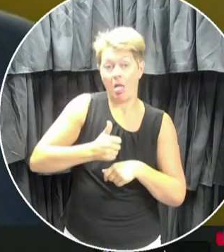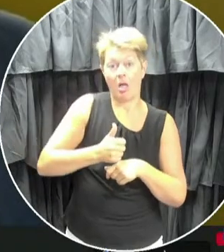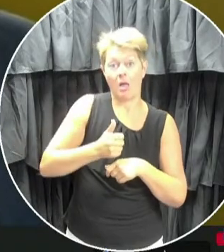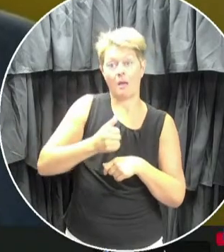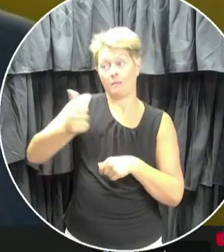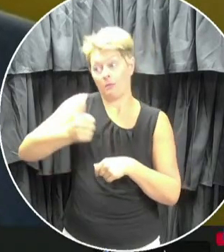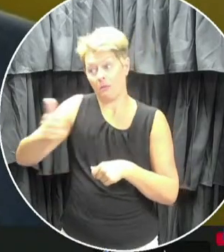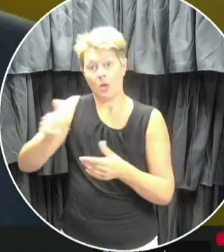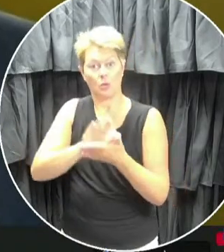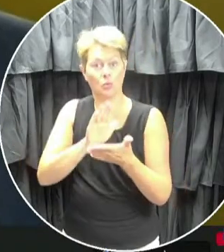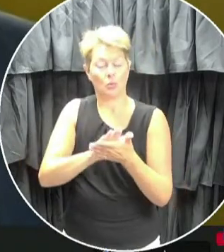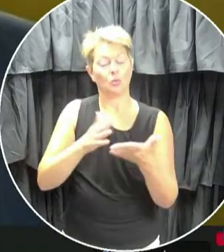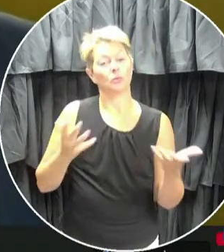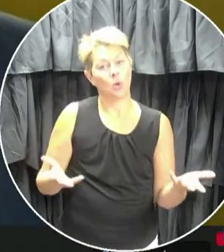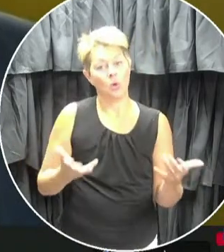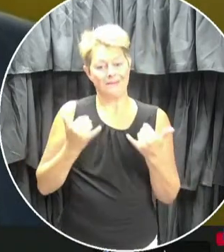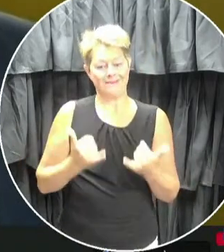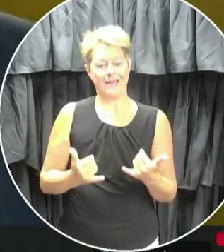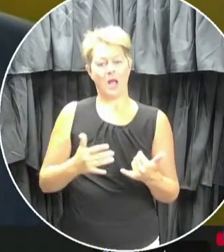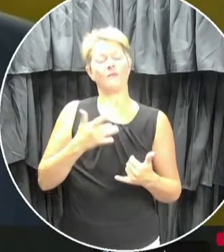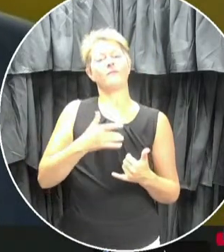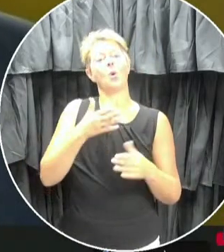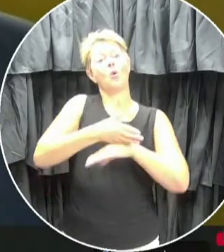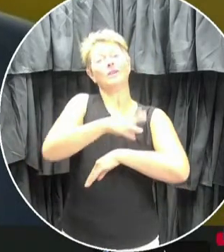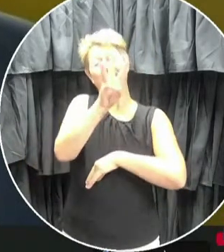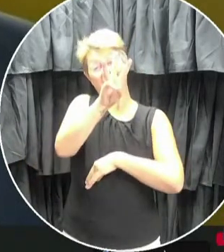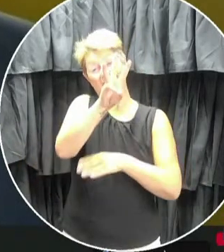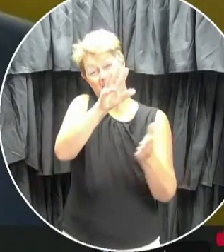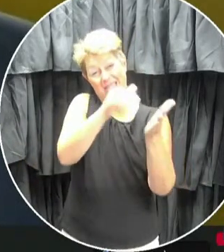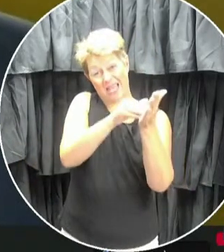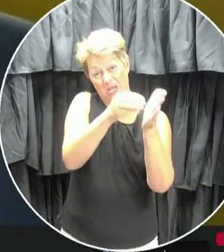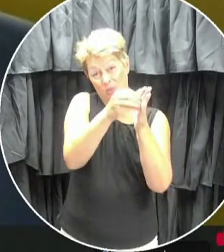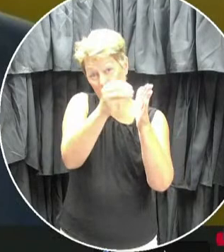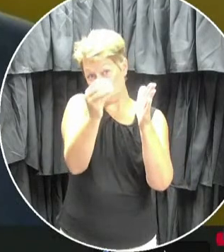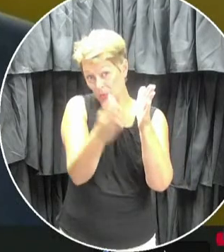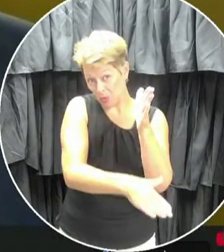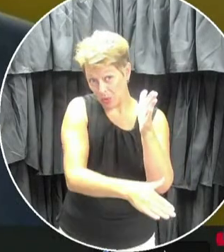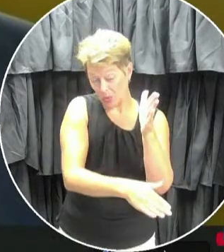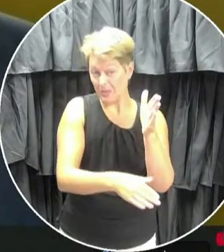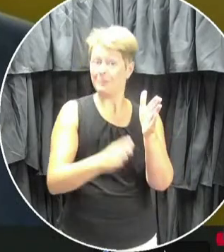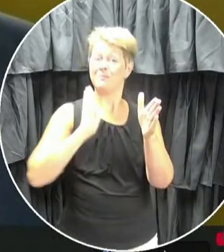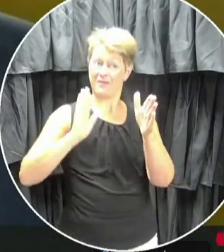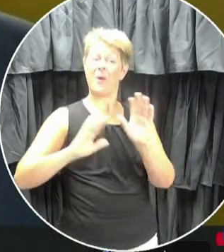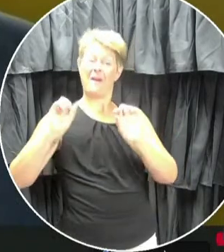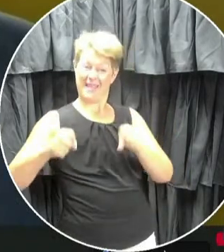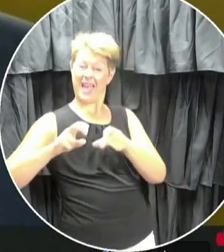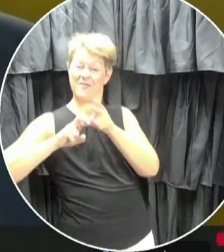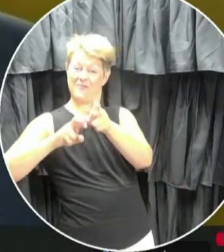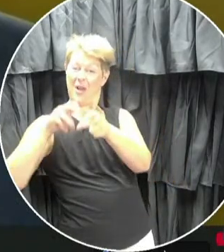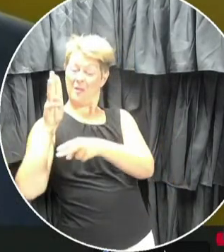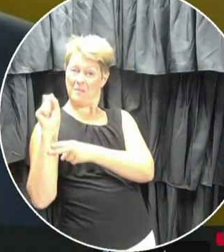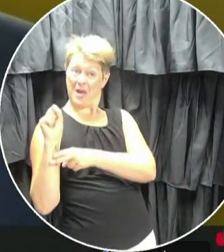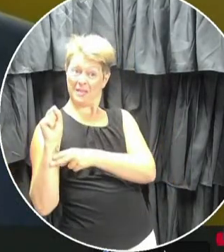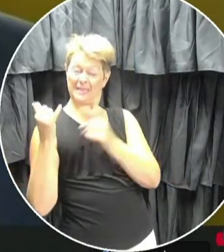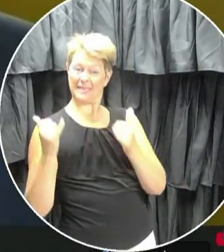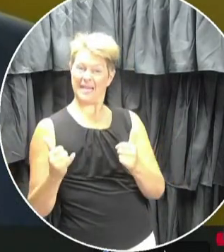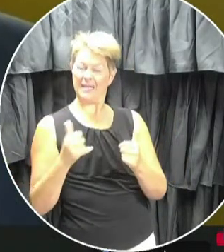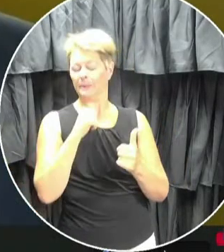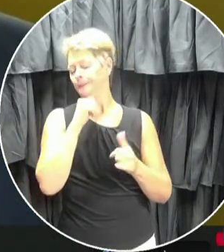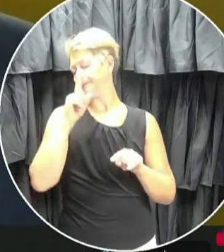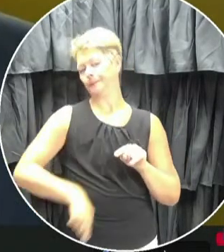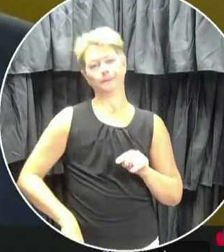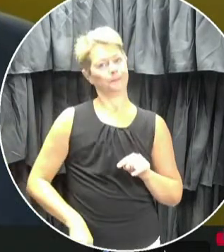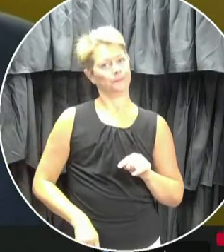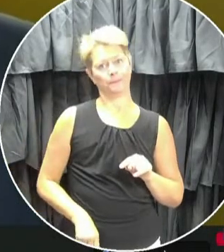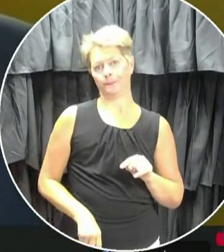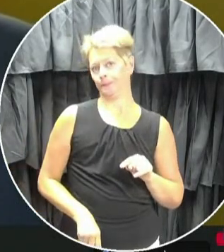a possibility of over 6000 students who would normally be eligible to ride the bus, who would no longer be able to do so.